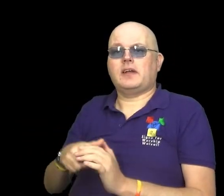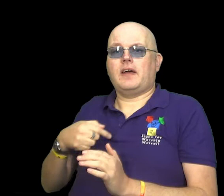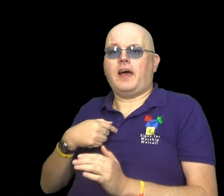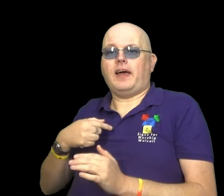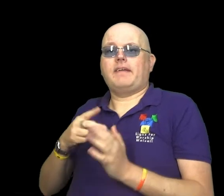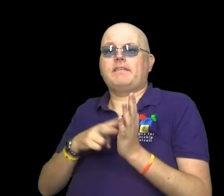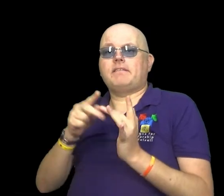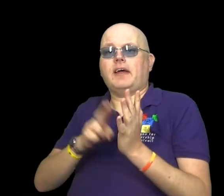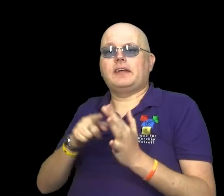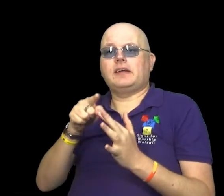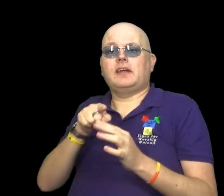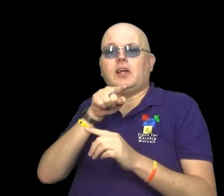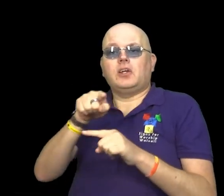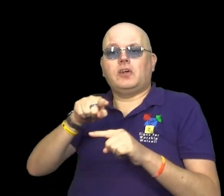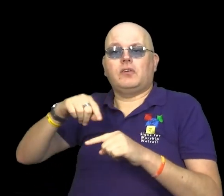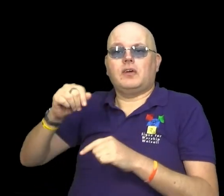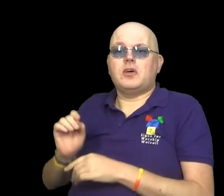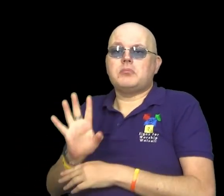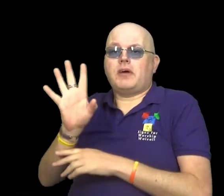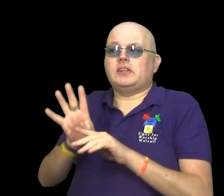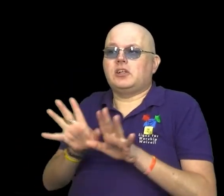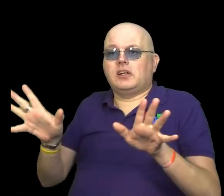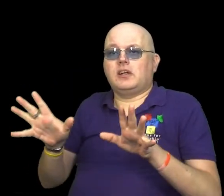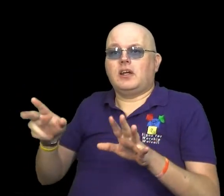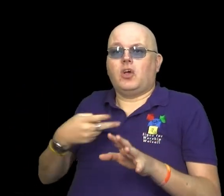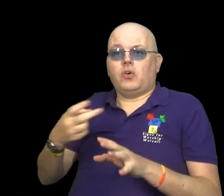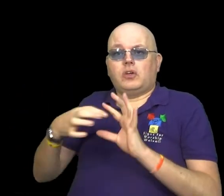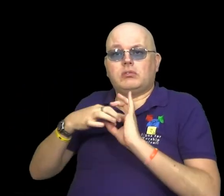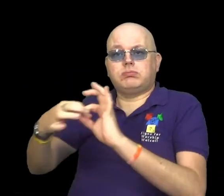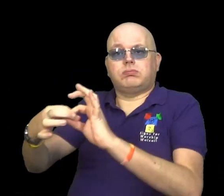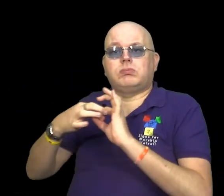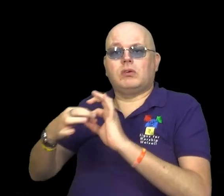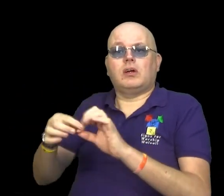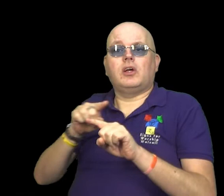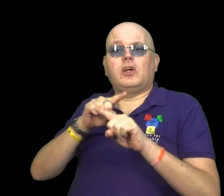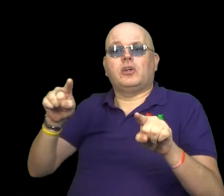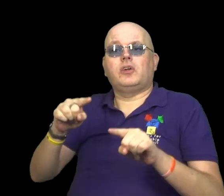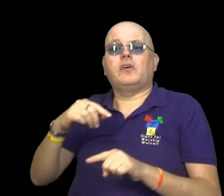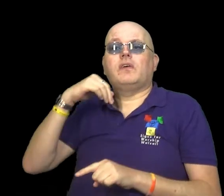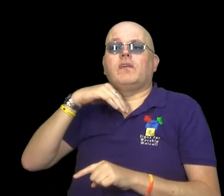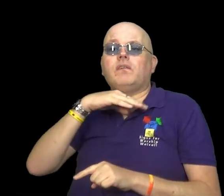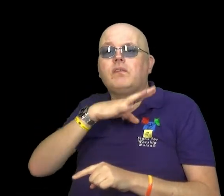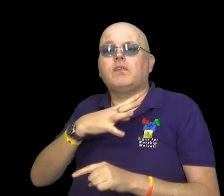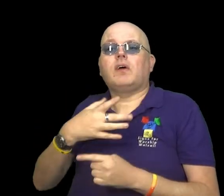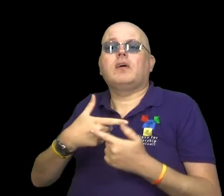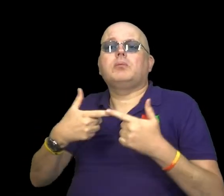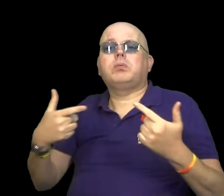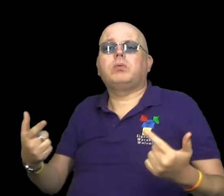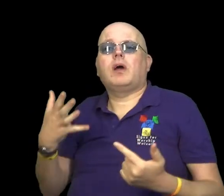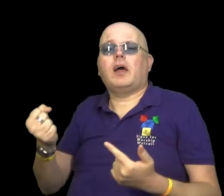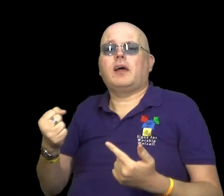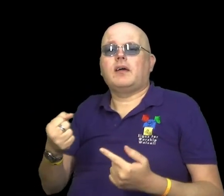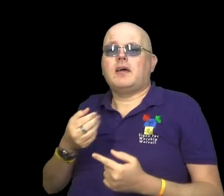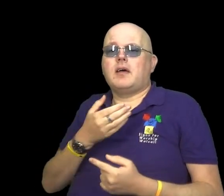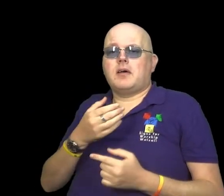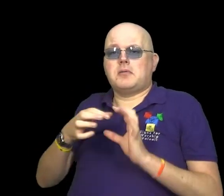I am the vine, you are the branches. If you remain in me, and I in you, you will bear much fruit. Apart from